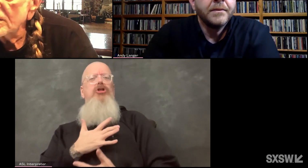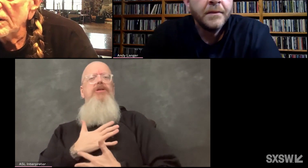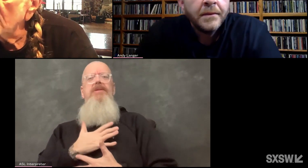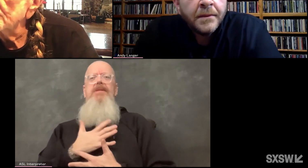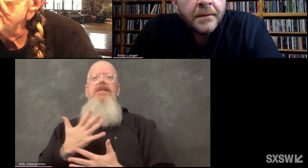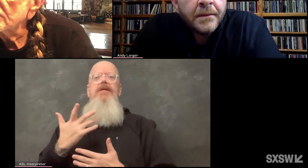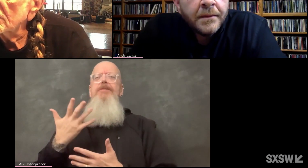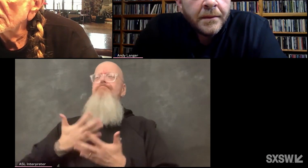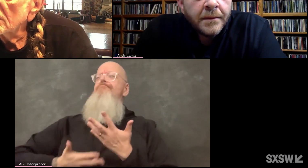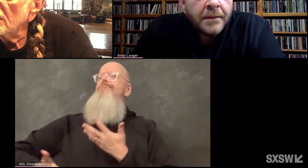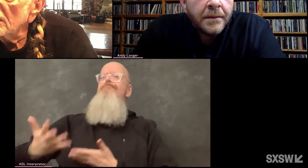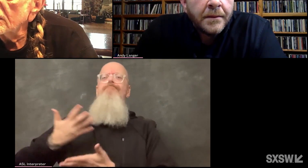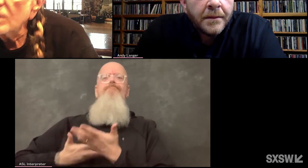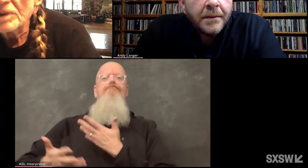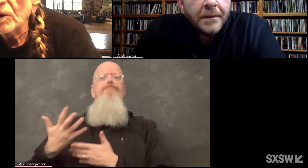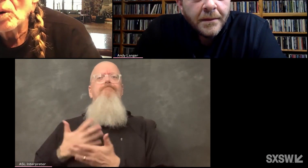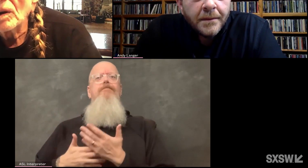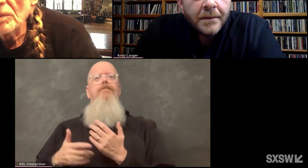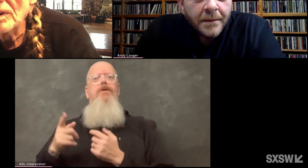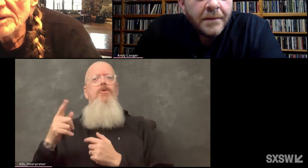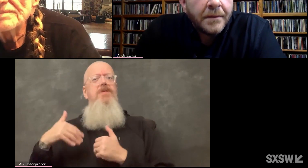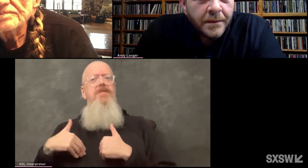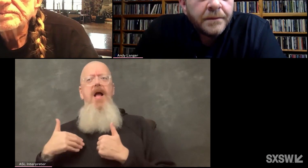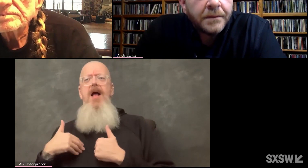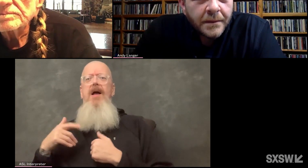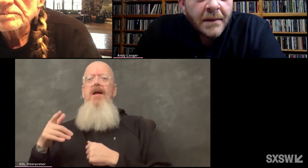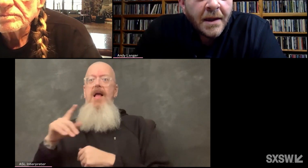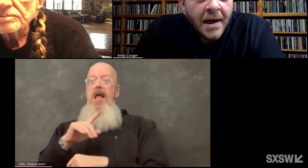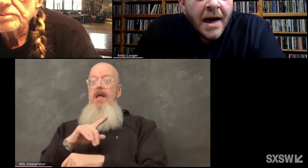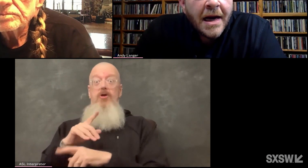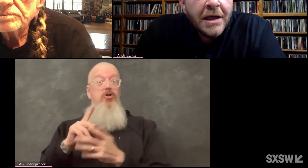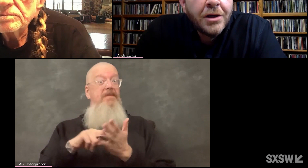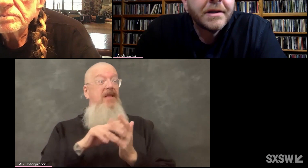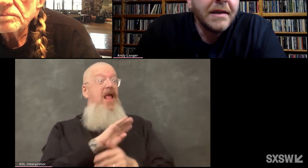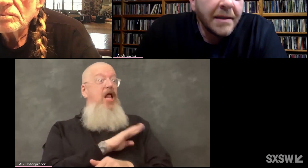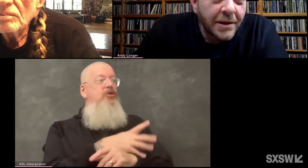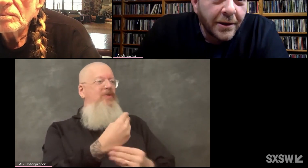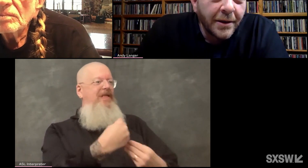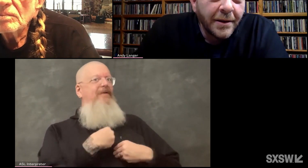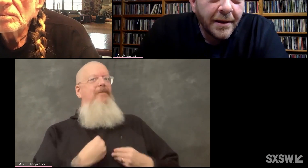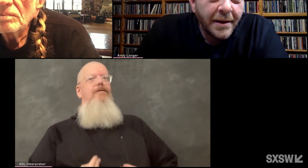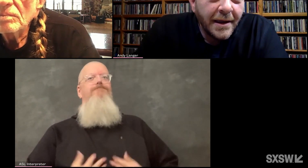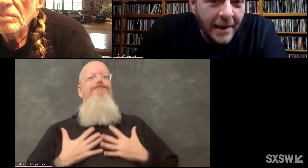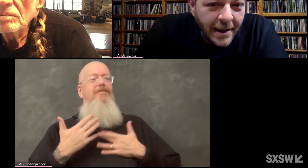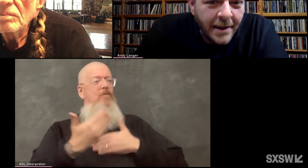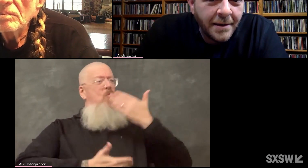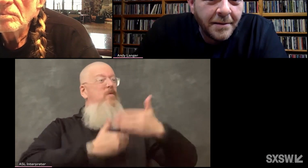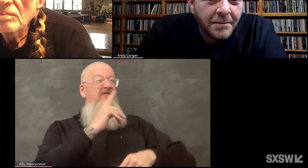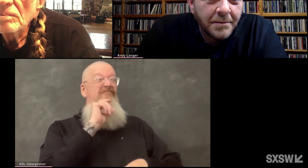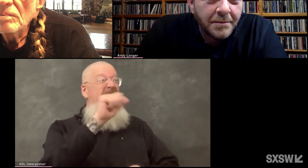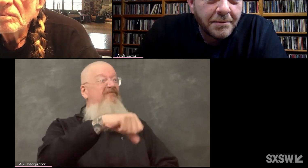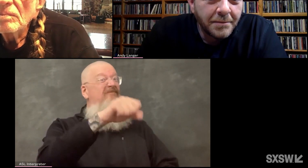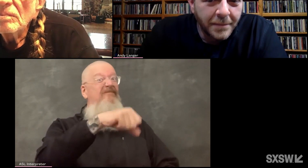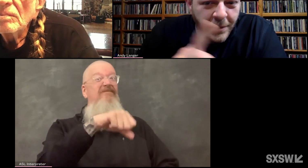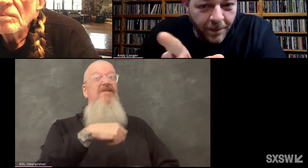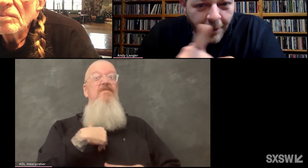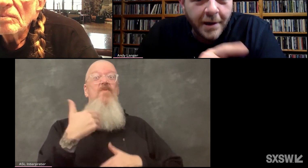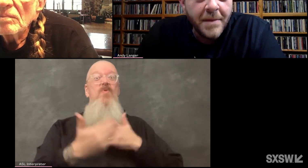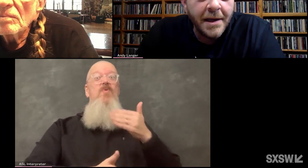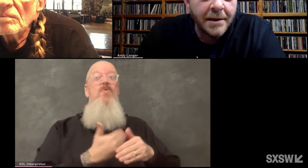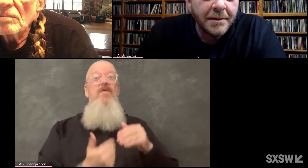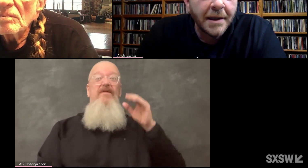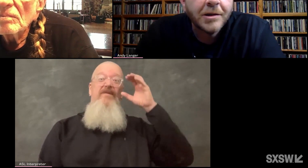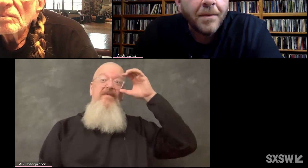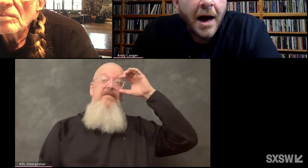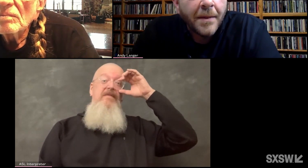exchange helps keep me going, really. Your sister in the